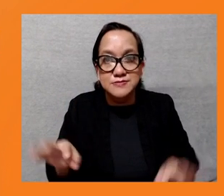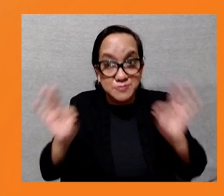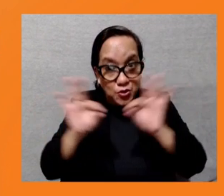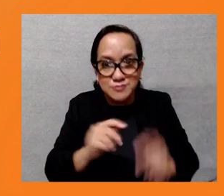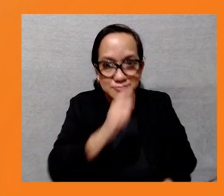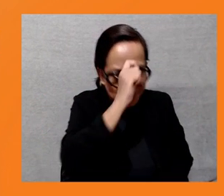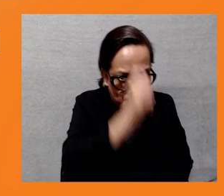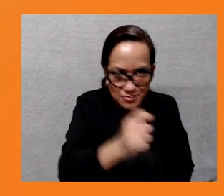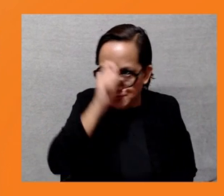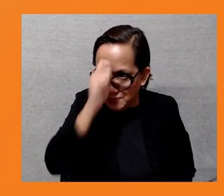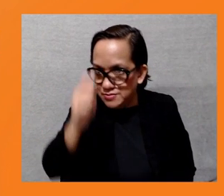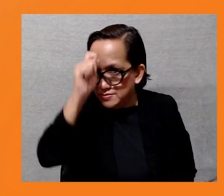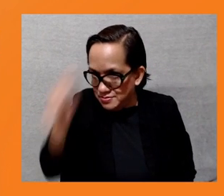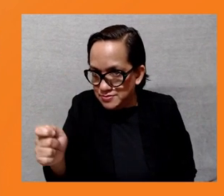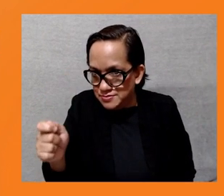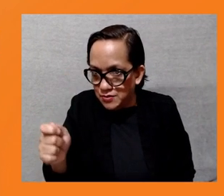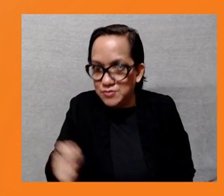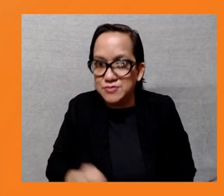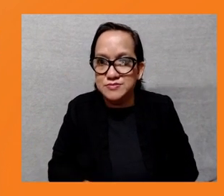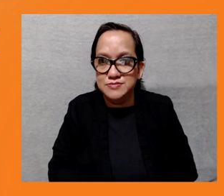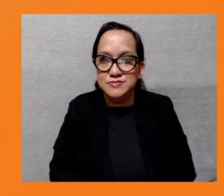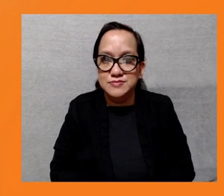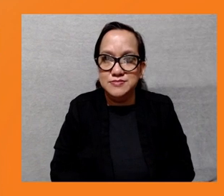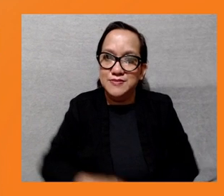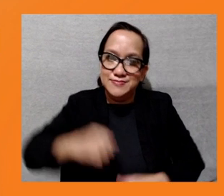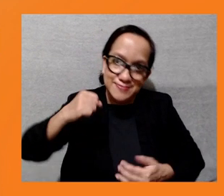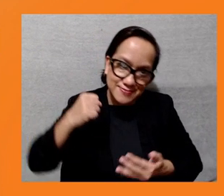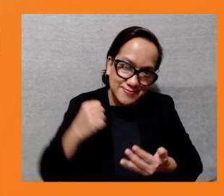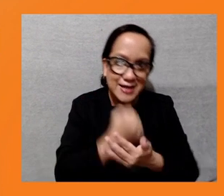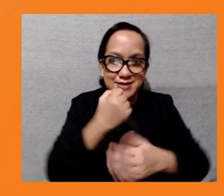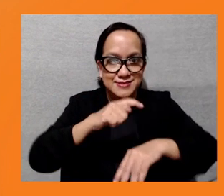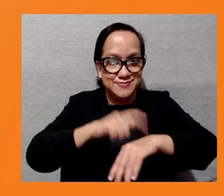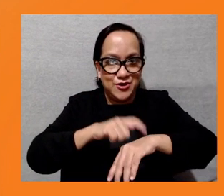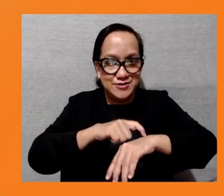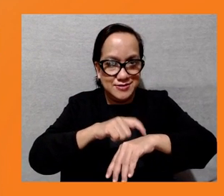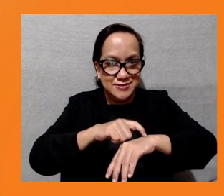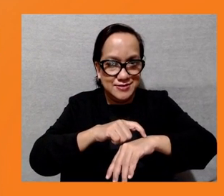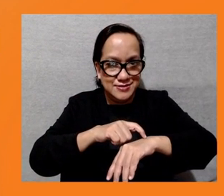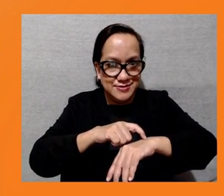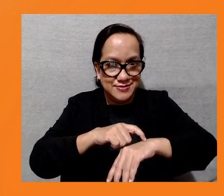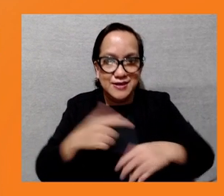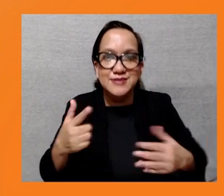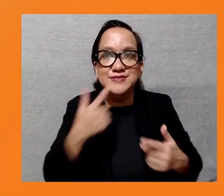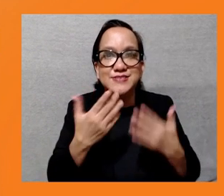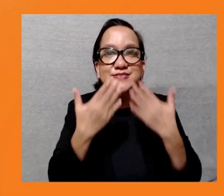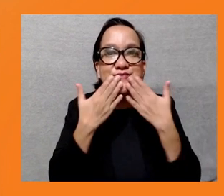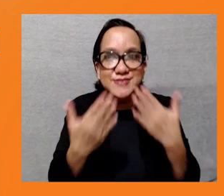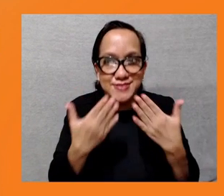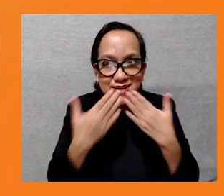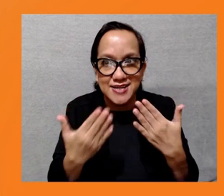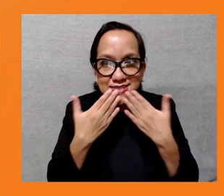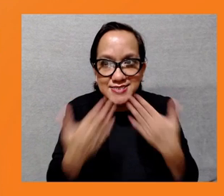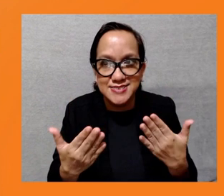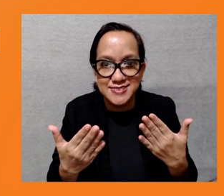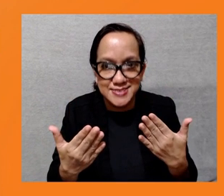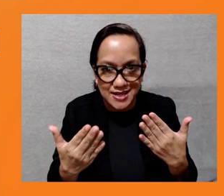time and I will take that last minute to thank each and every one of the panelists. A special thanks to Mr. Bruce Dunn for